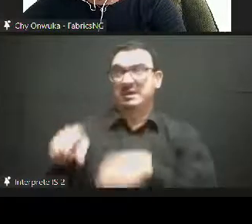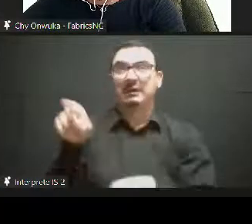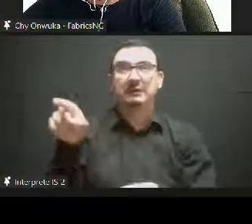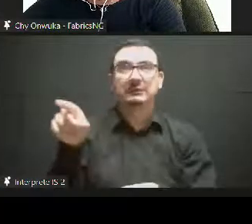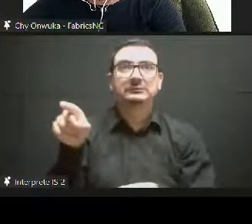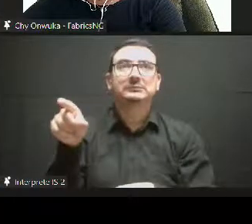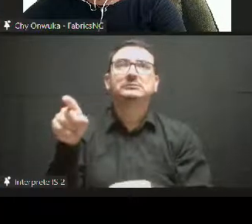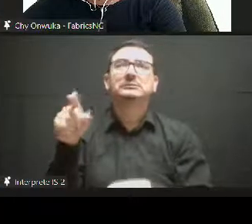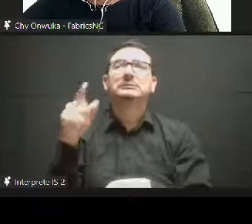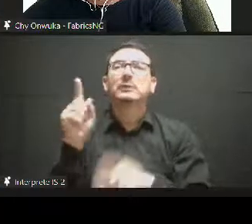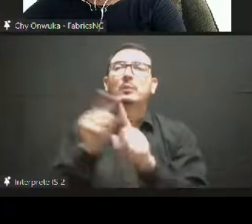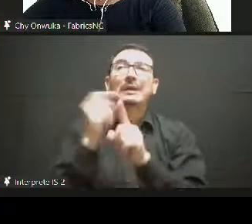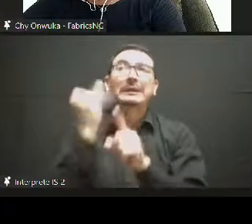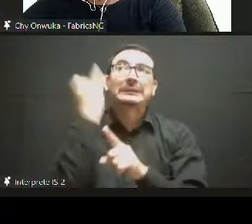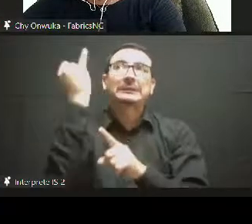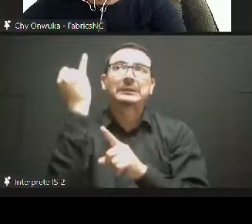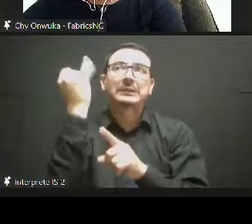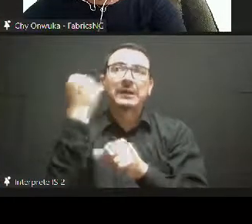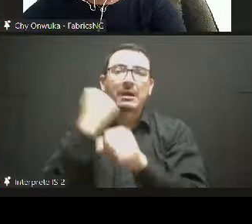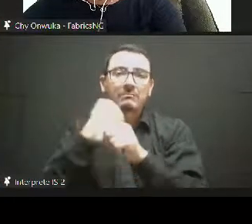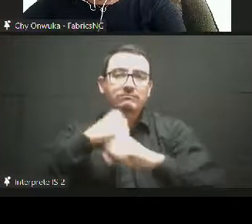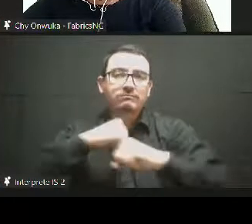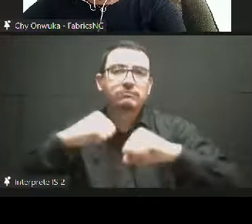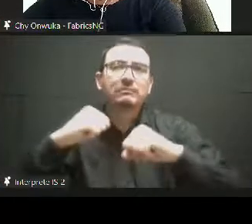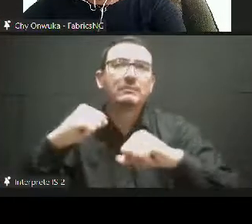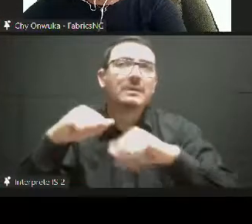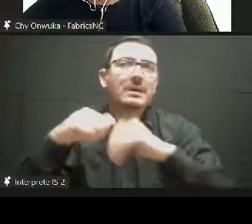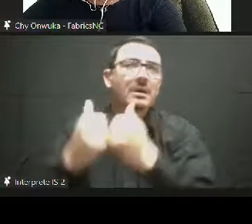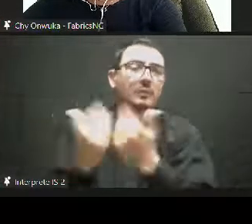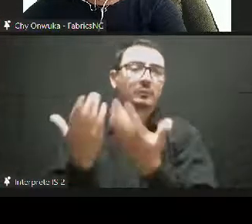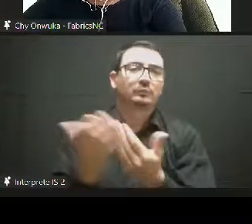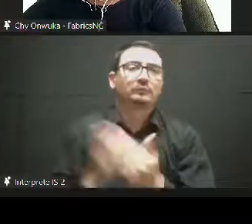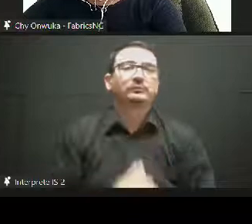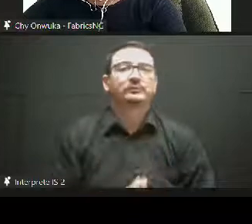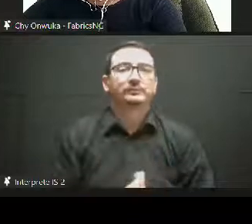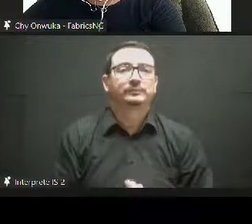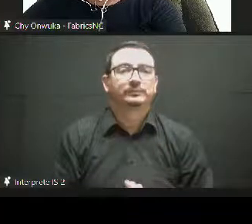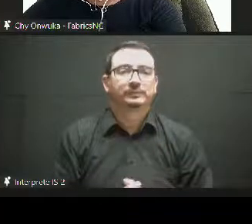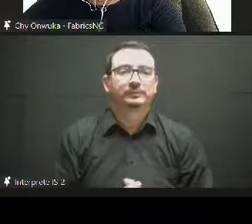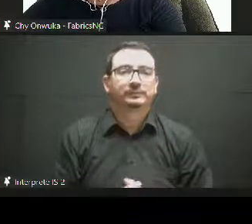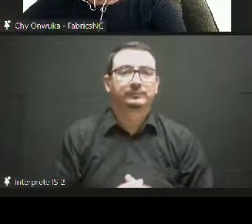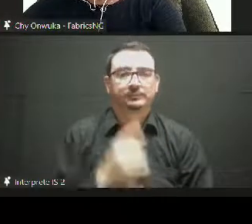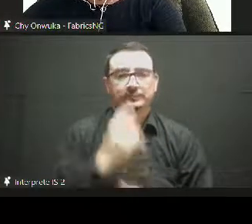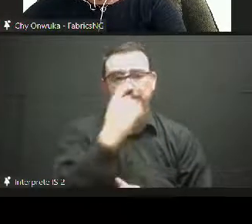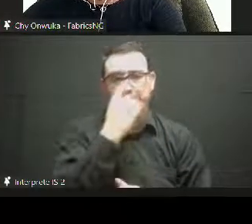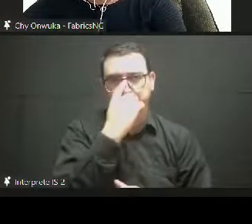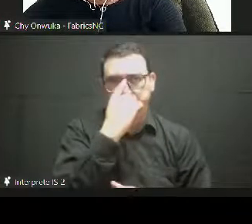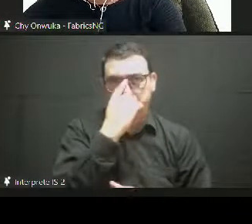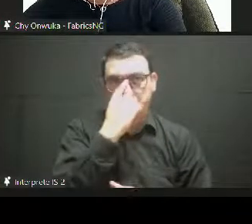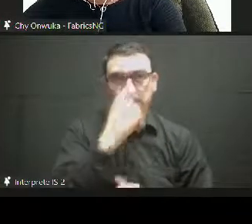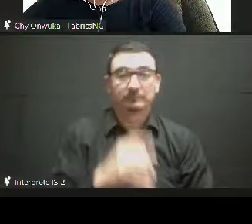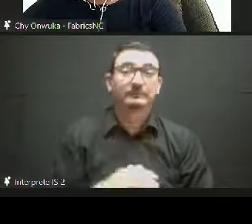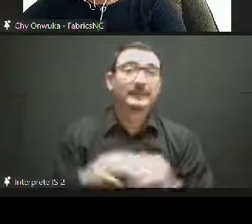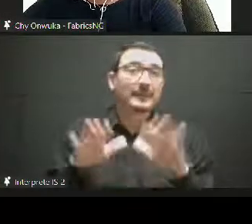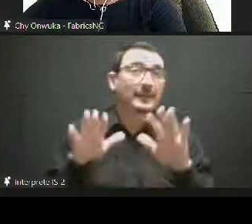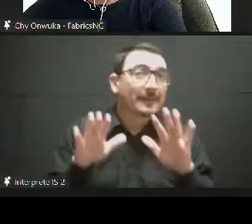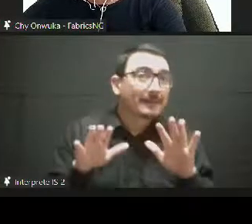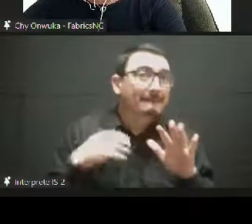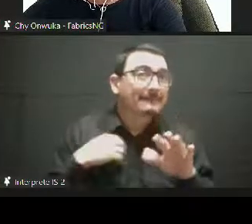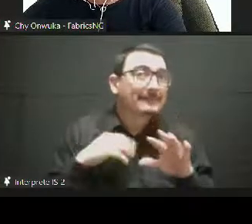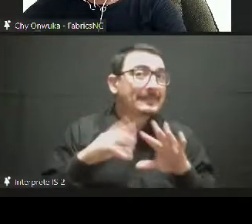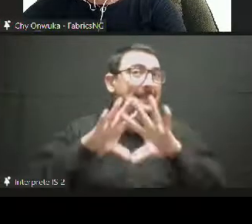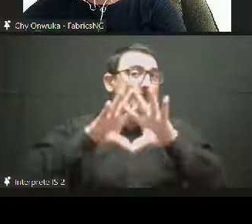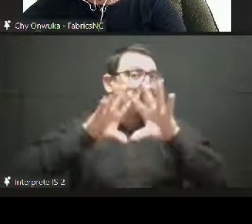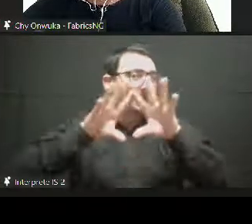Okay, I'll try to be condensed, although it's a large topic. As you said correctly, we have